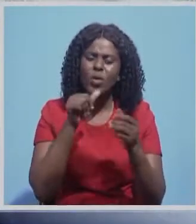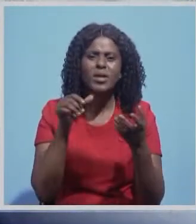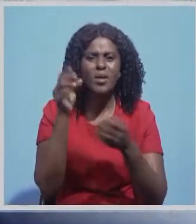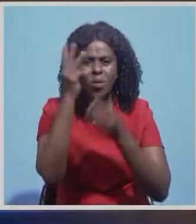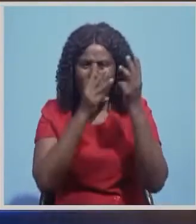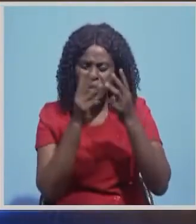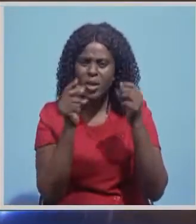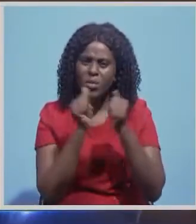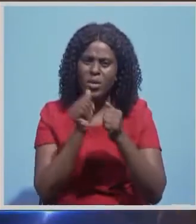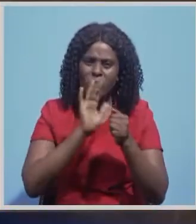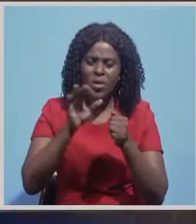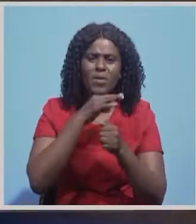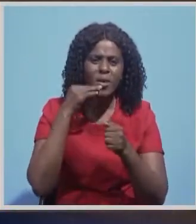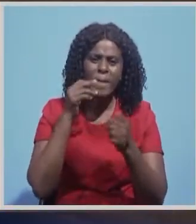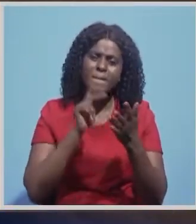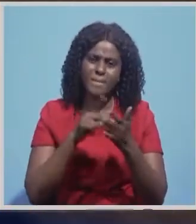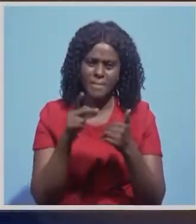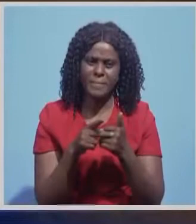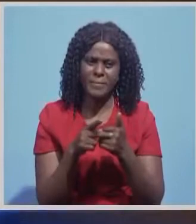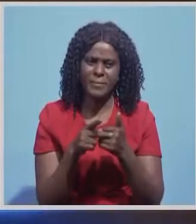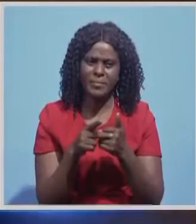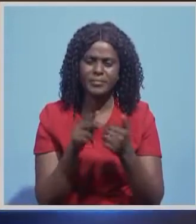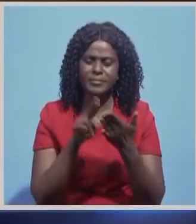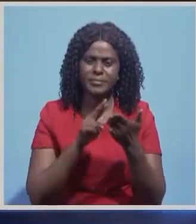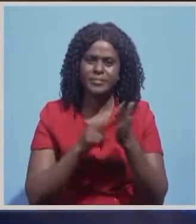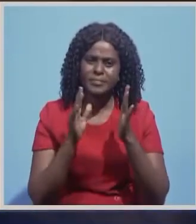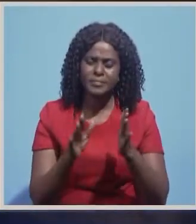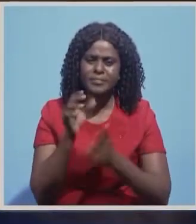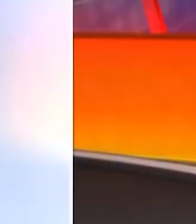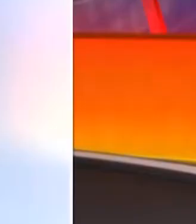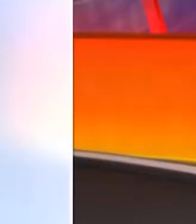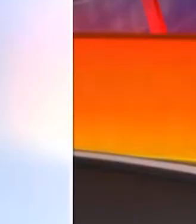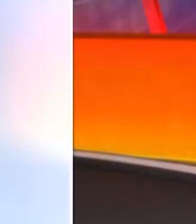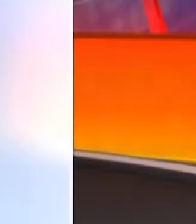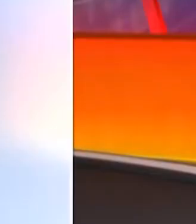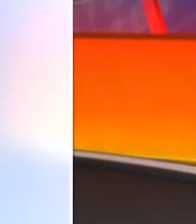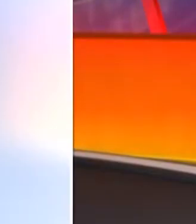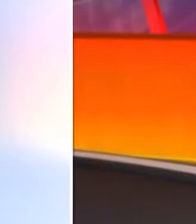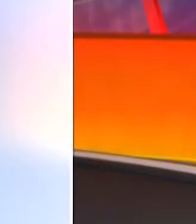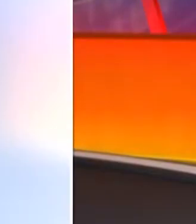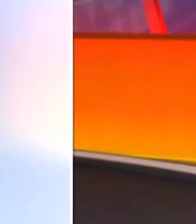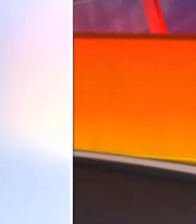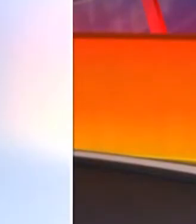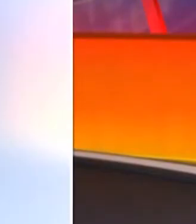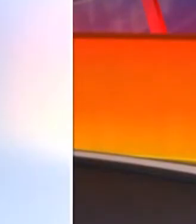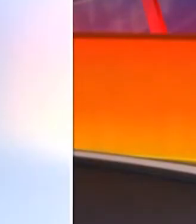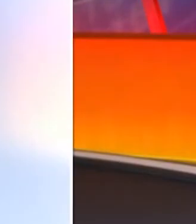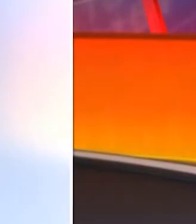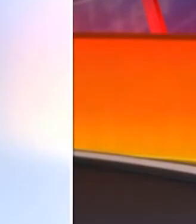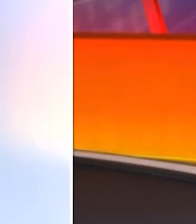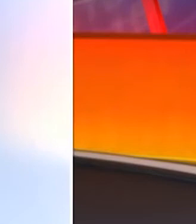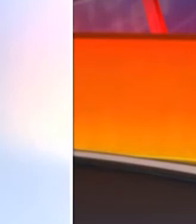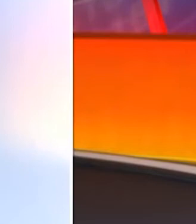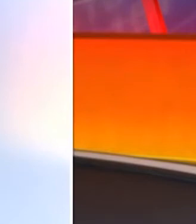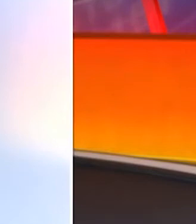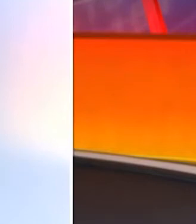in planning for their farming activities. I'm Nicholas Murray reporting in Choma. Thank you so much for watching. Don't forget to